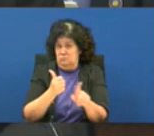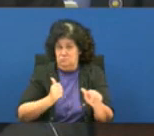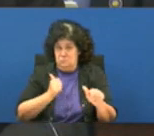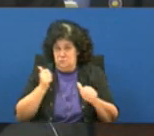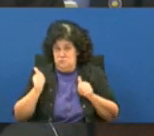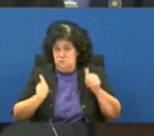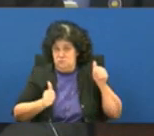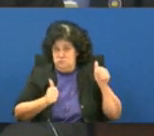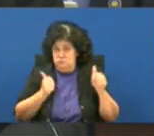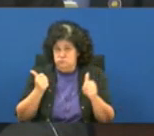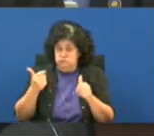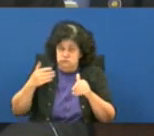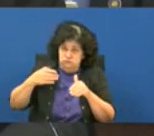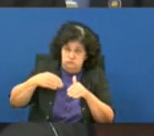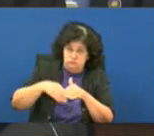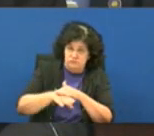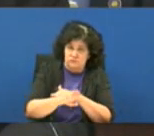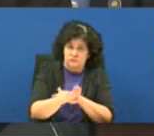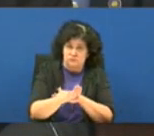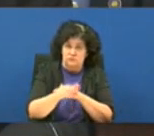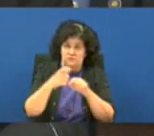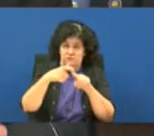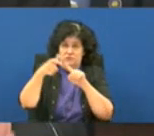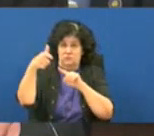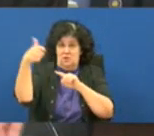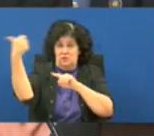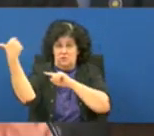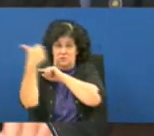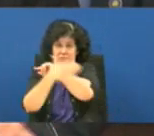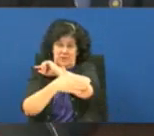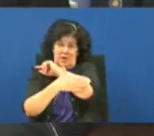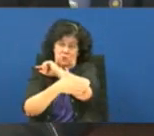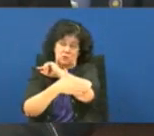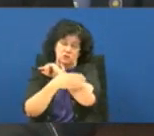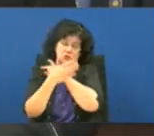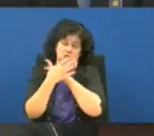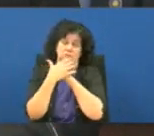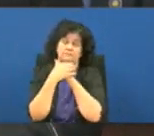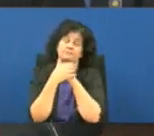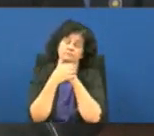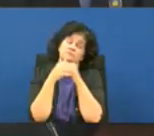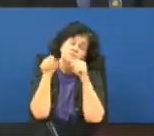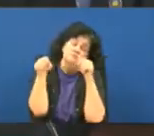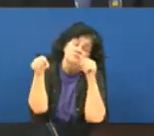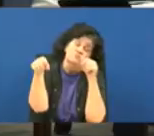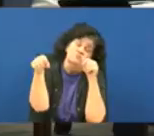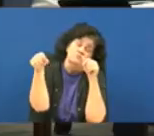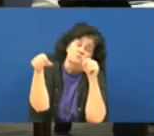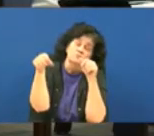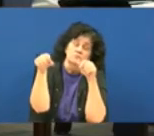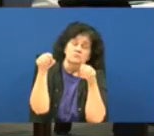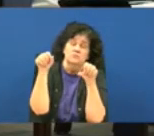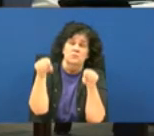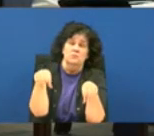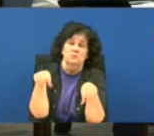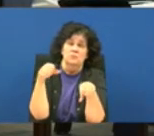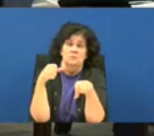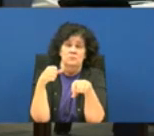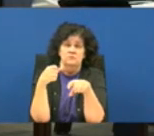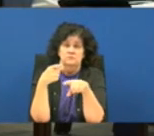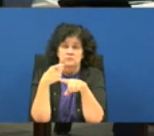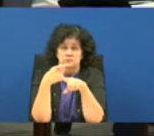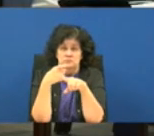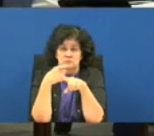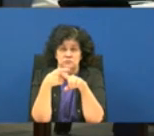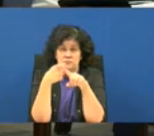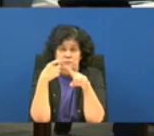outside of the parish possibly they're not doing what okay they could i mean that 14 could also account for people coming in for first responders